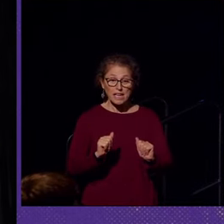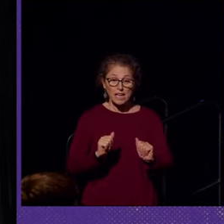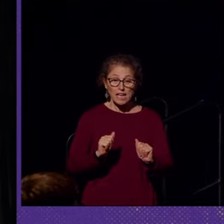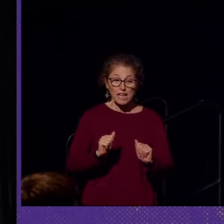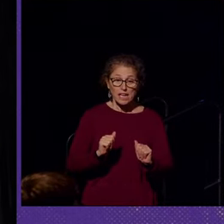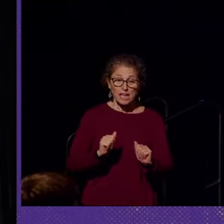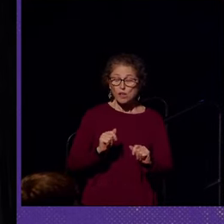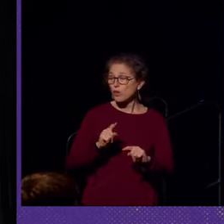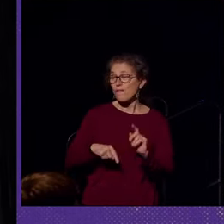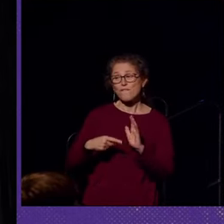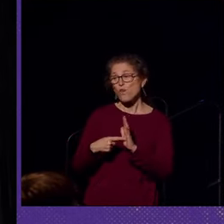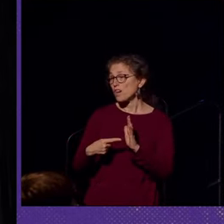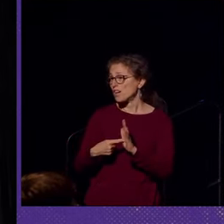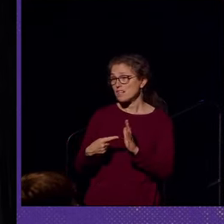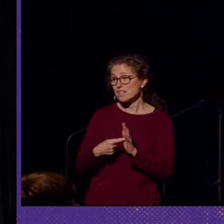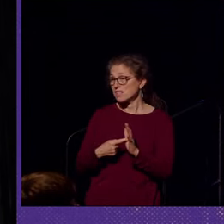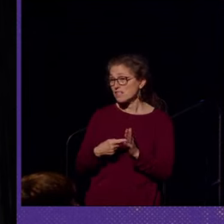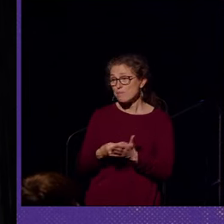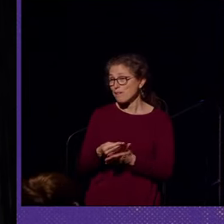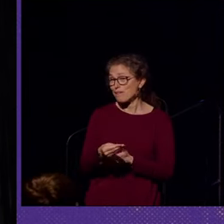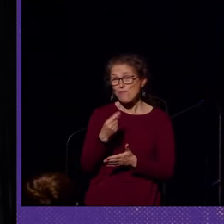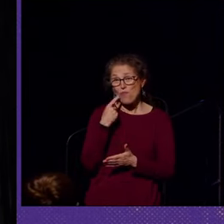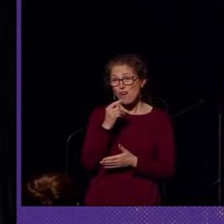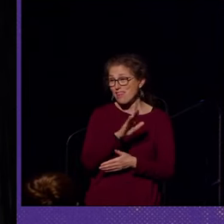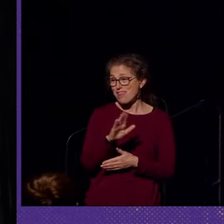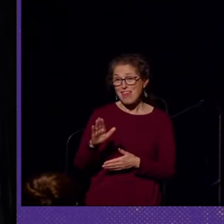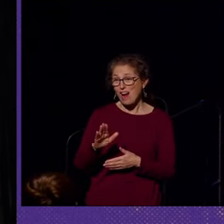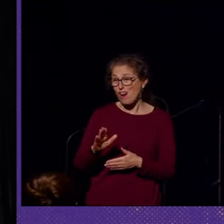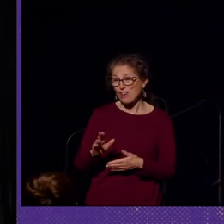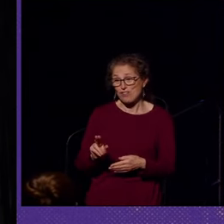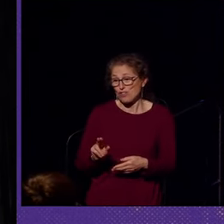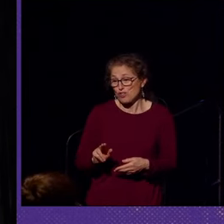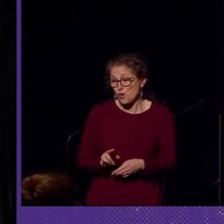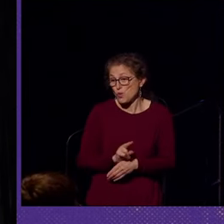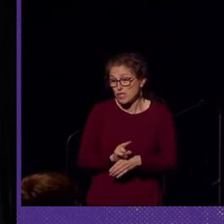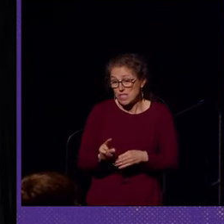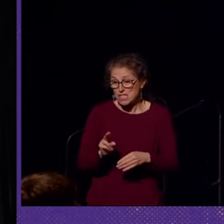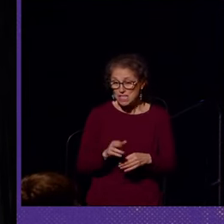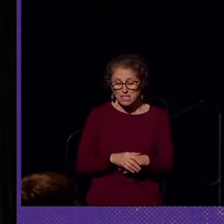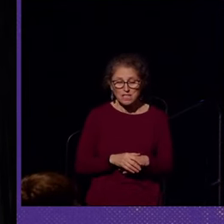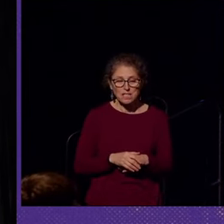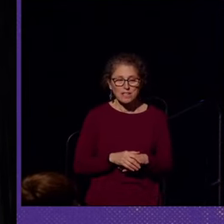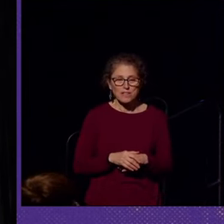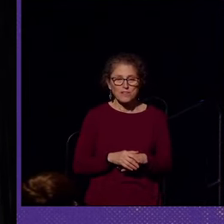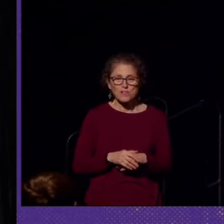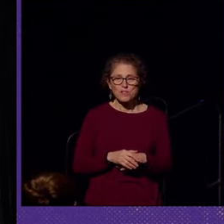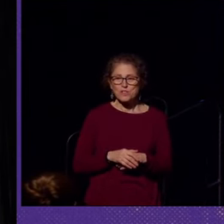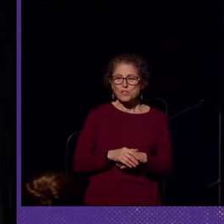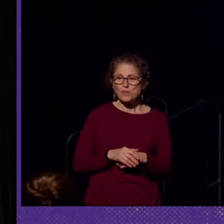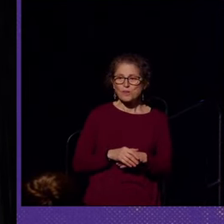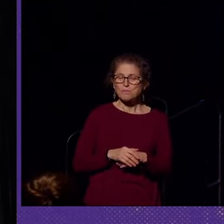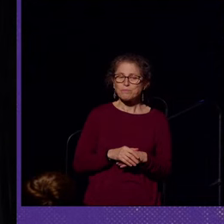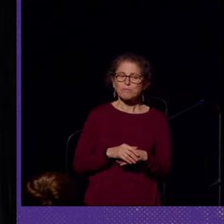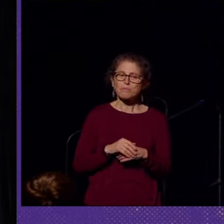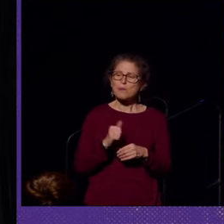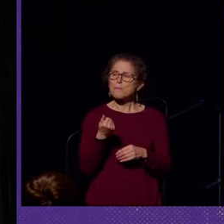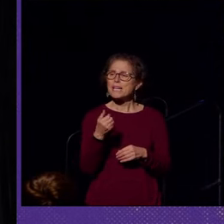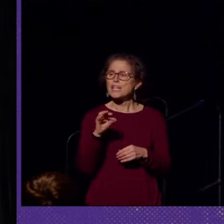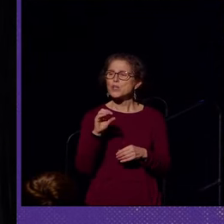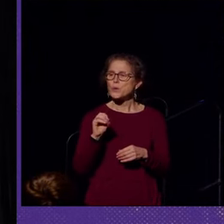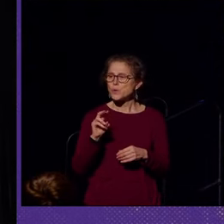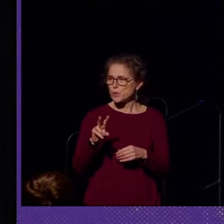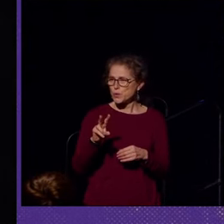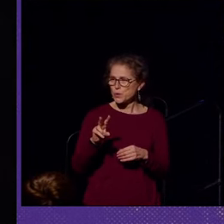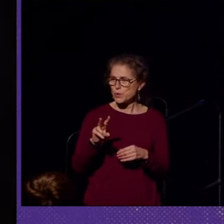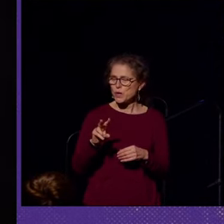actually couldn't afford to purchase it for their own use. So by 1902, Hutchinson